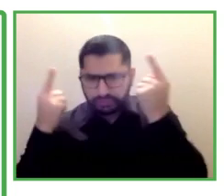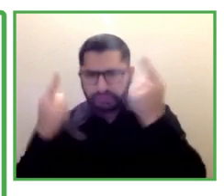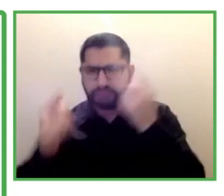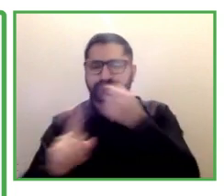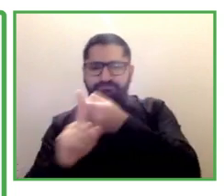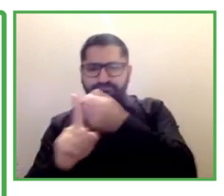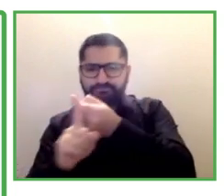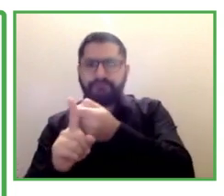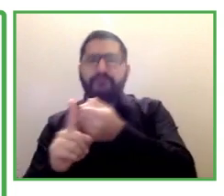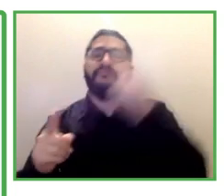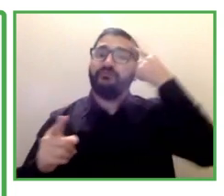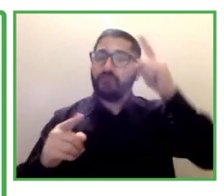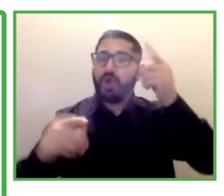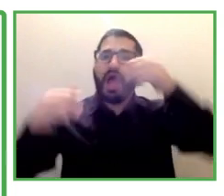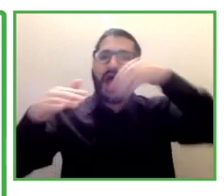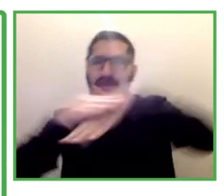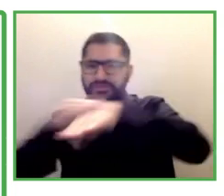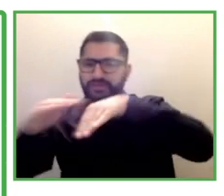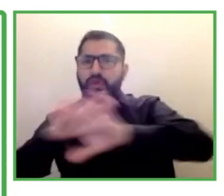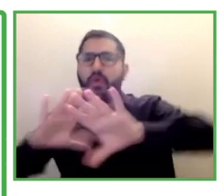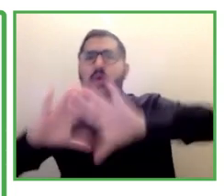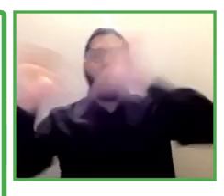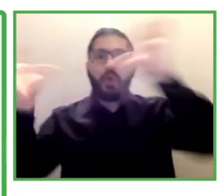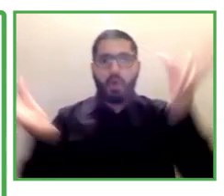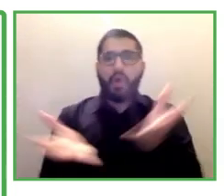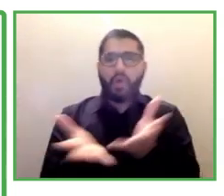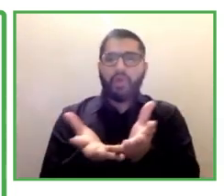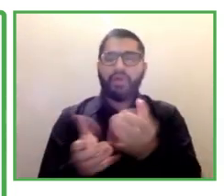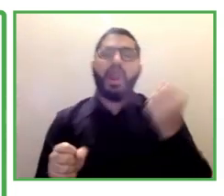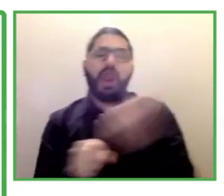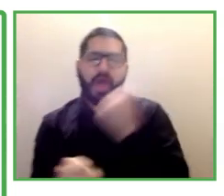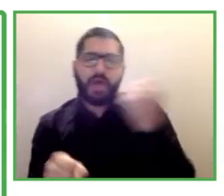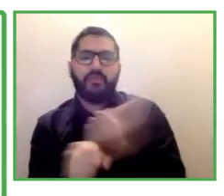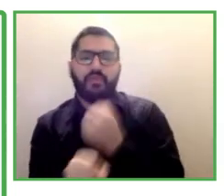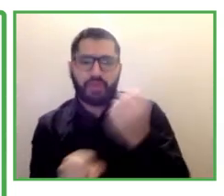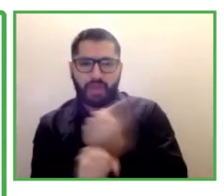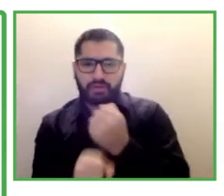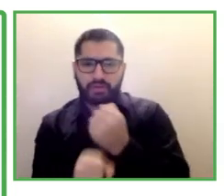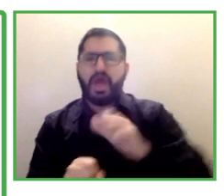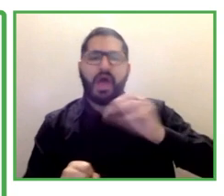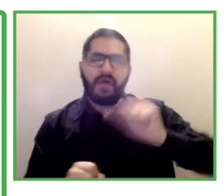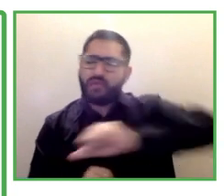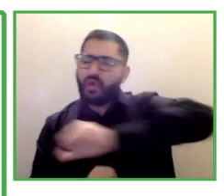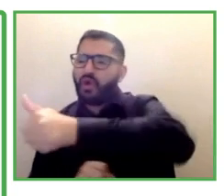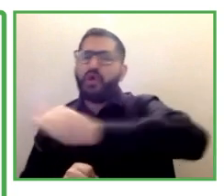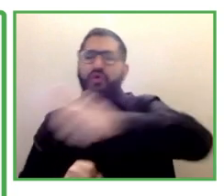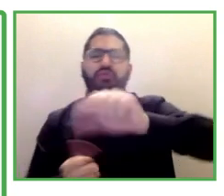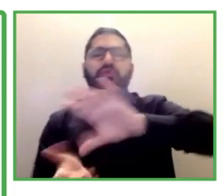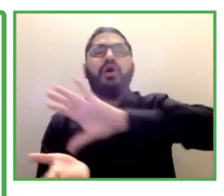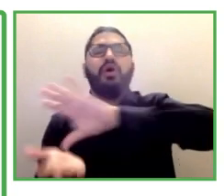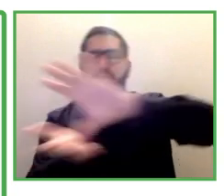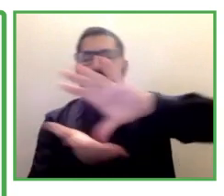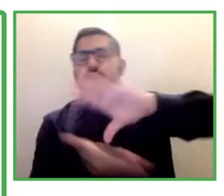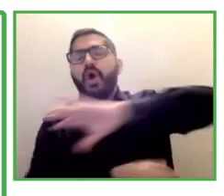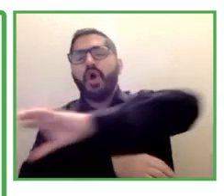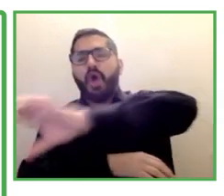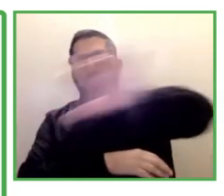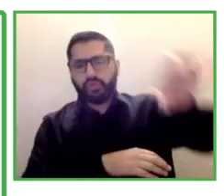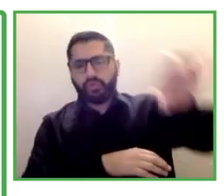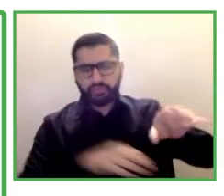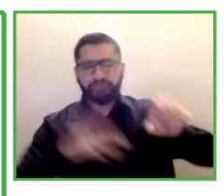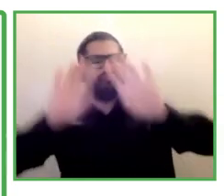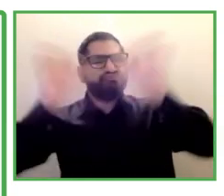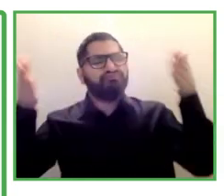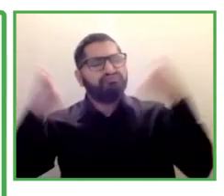whole pandemic that has hit globally has really put the focus on